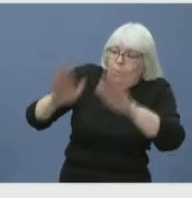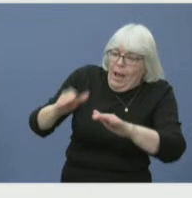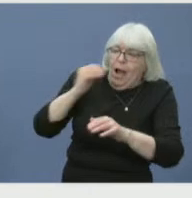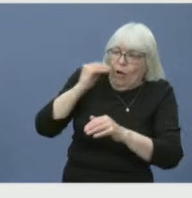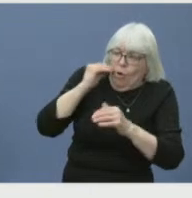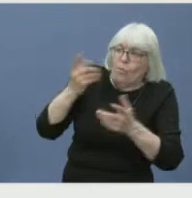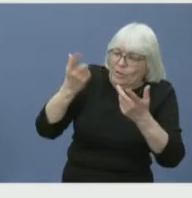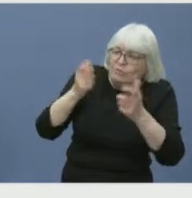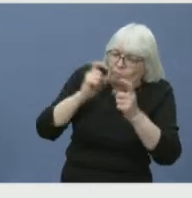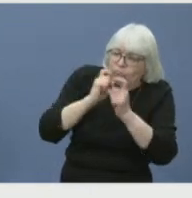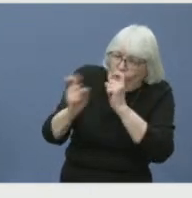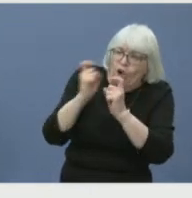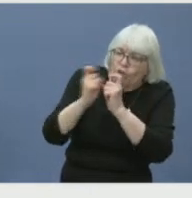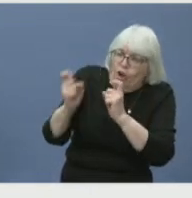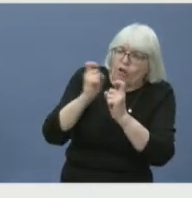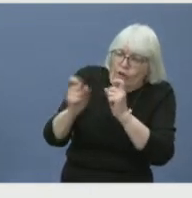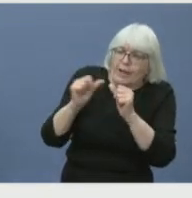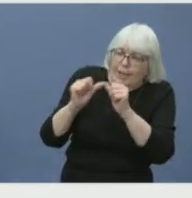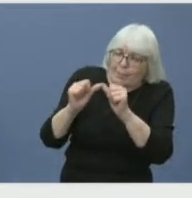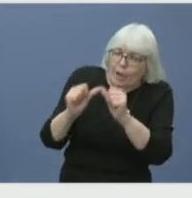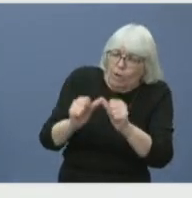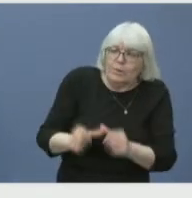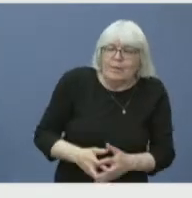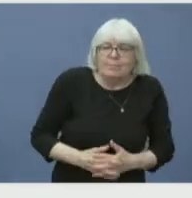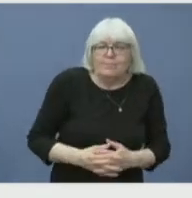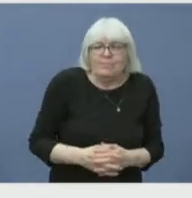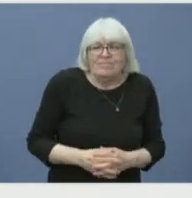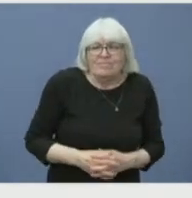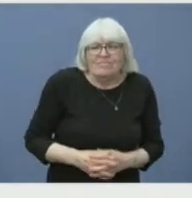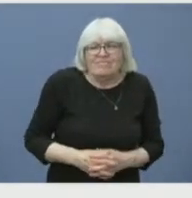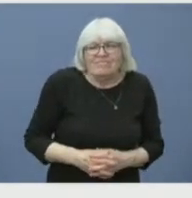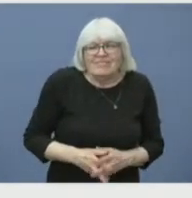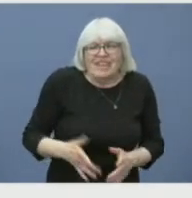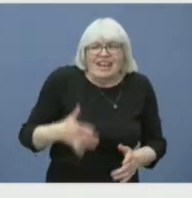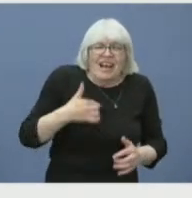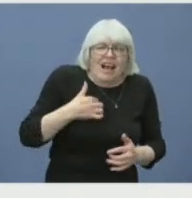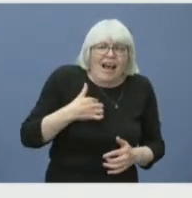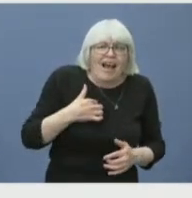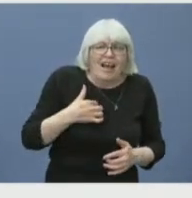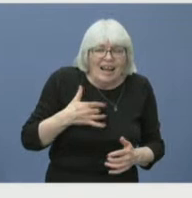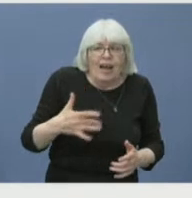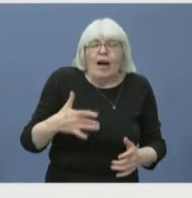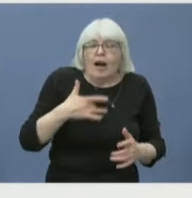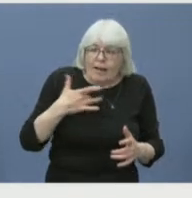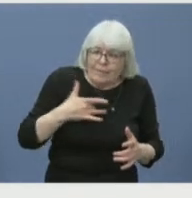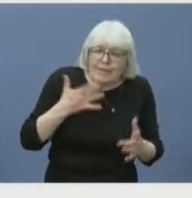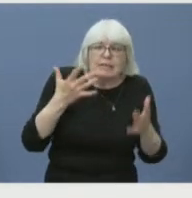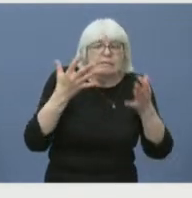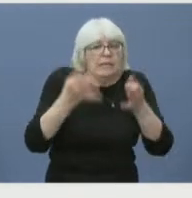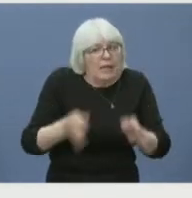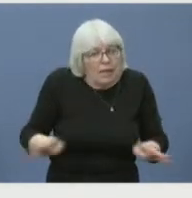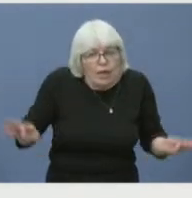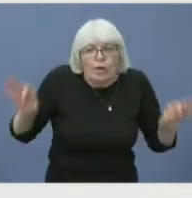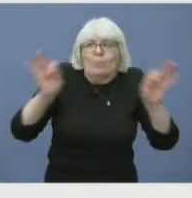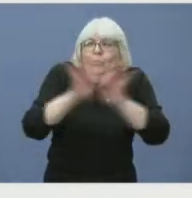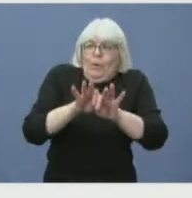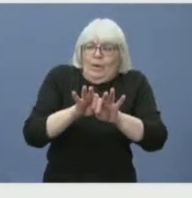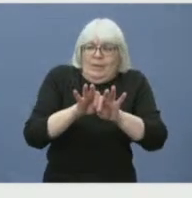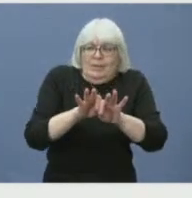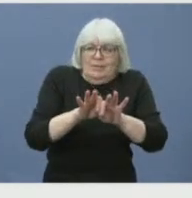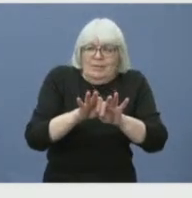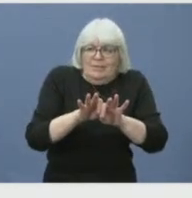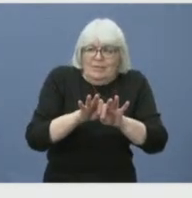It's, I just feel that it's important that, yeah, there's been